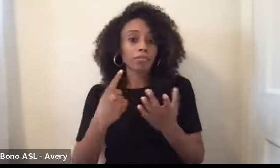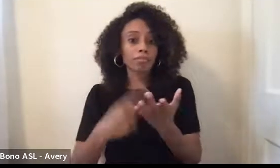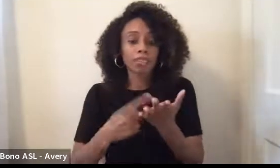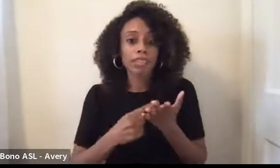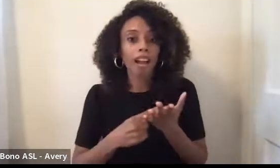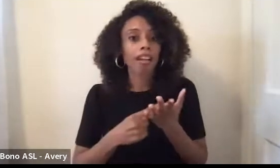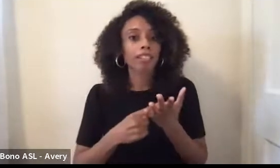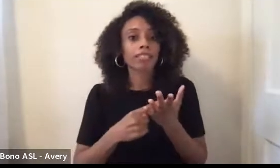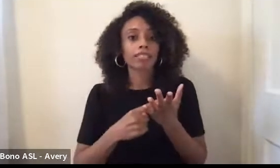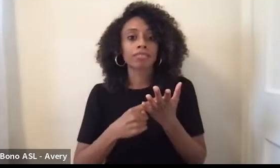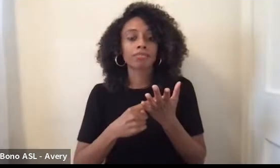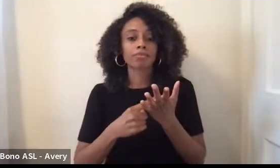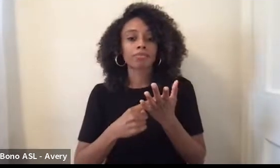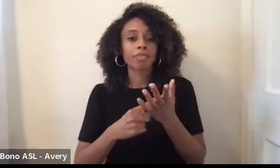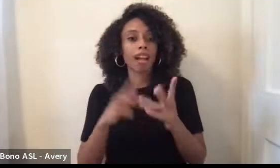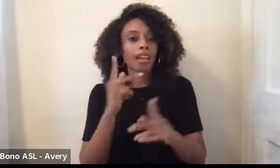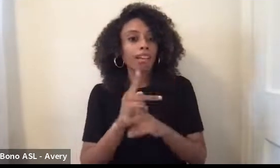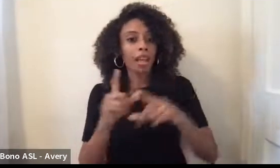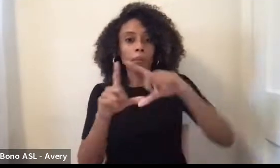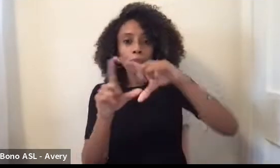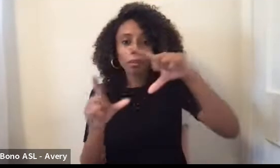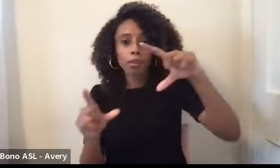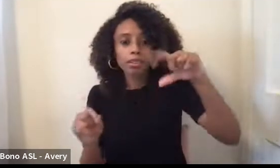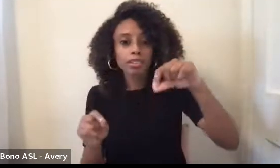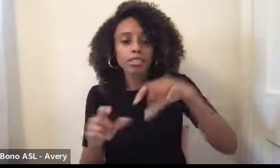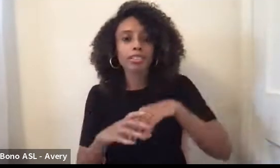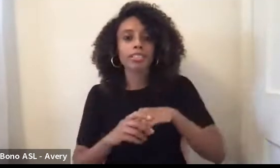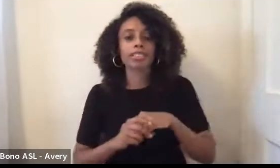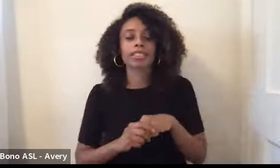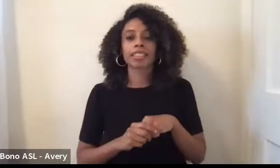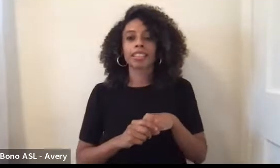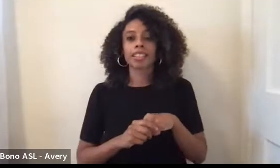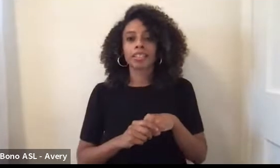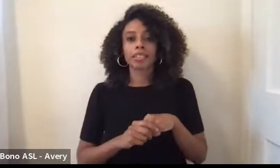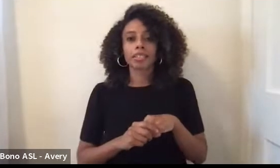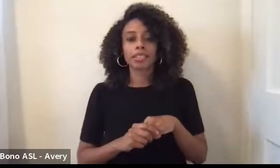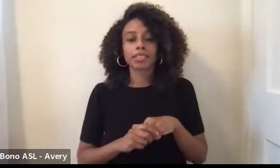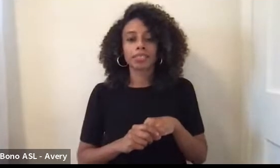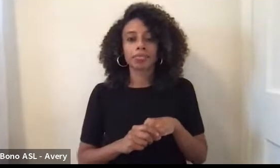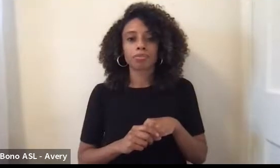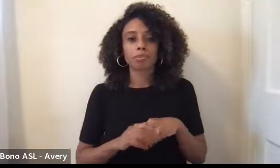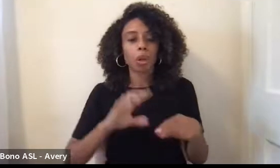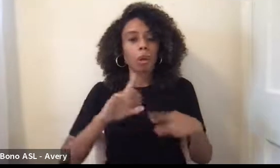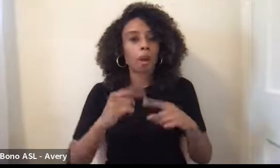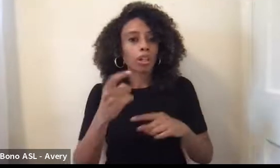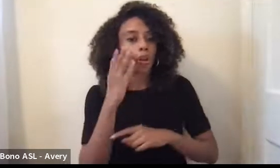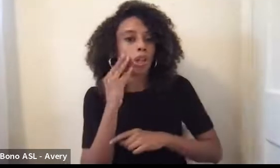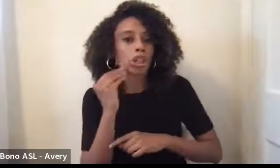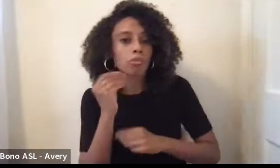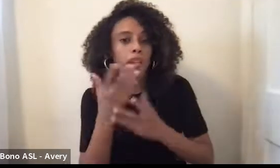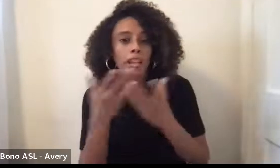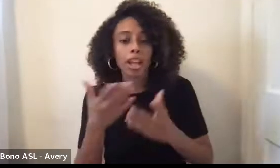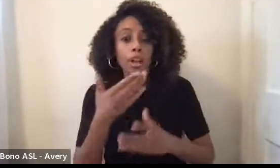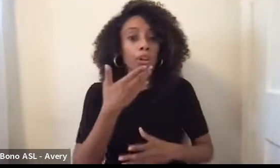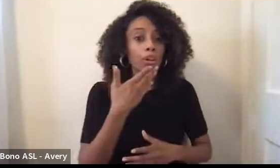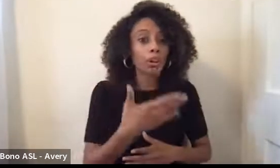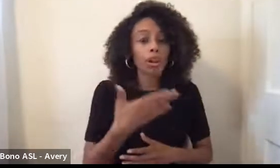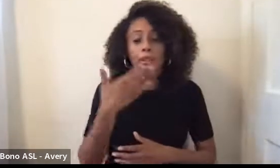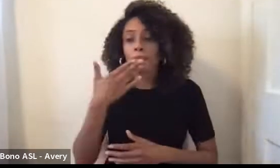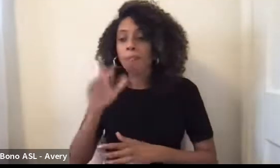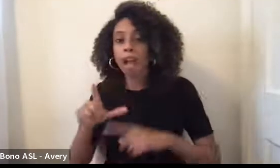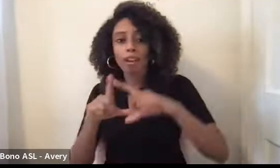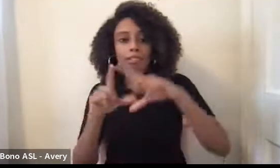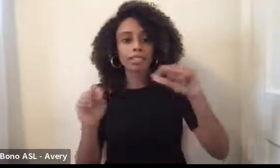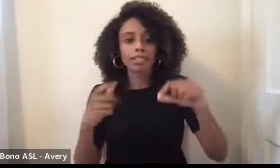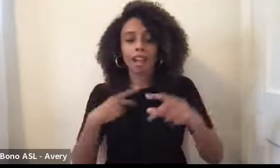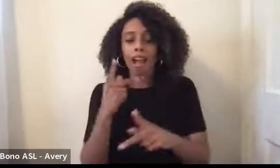keep those receipts, you know, like as you experience things, you know, good receipts, bad receipts, you know, I keep